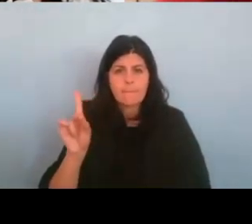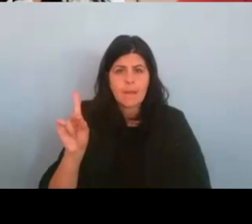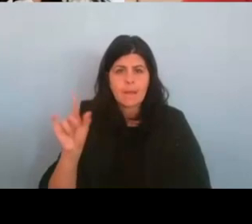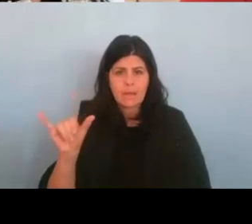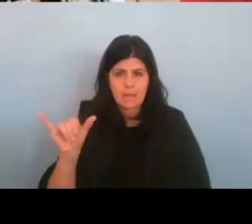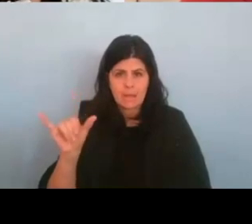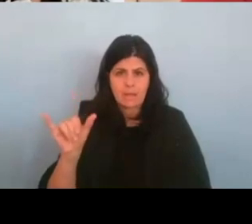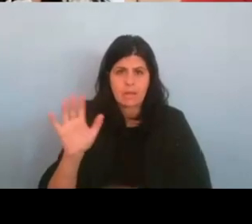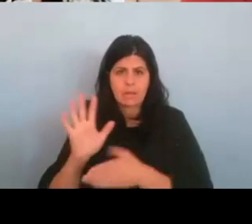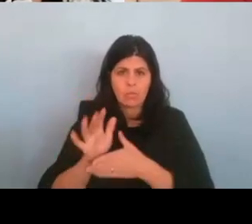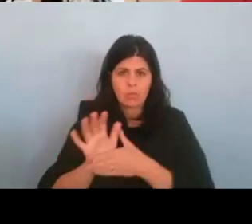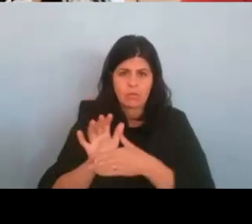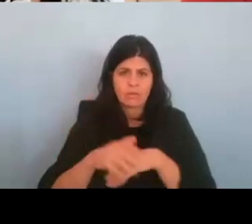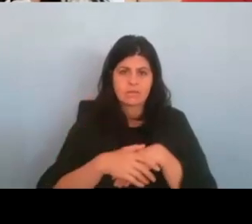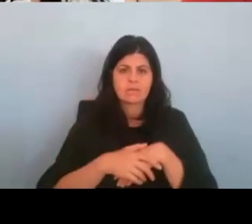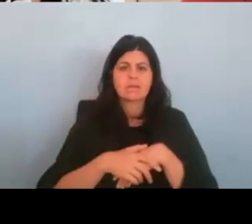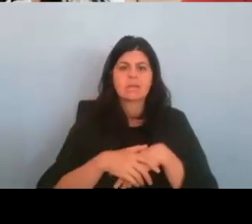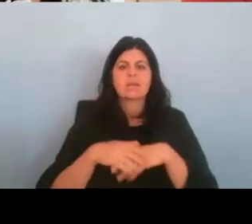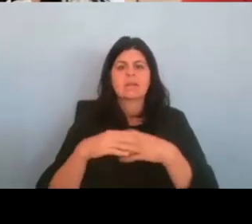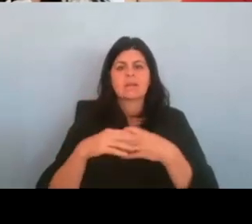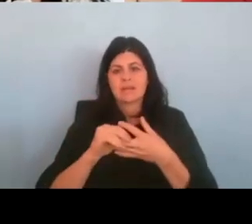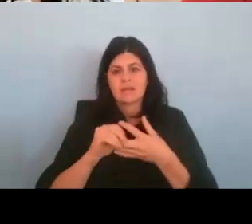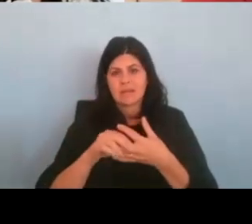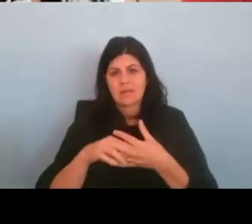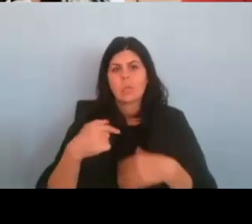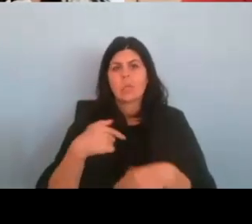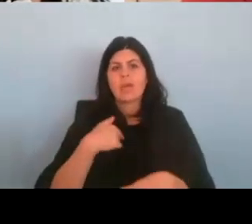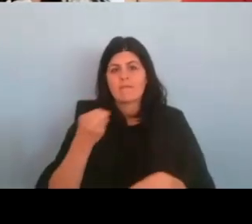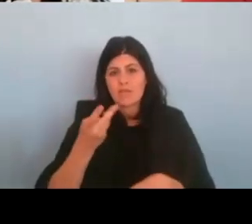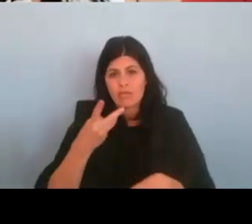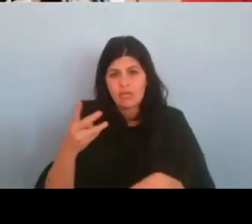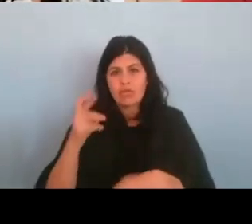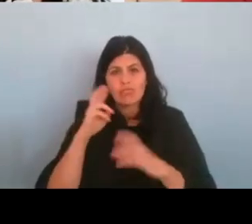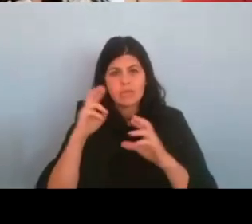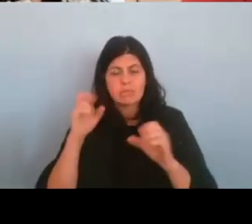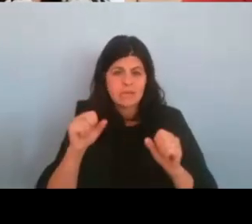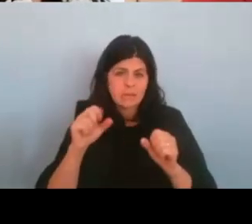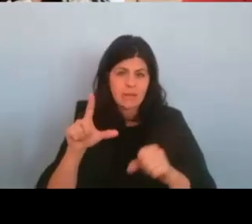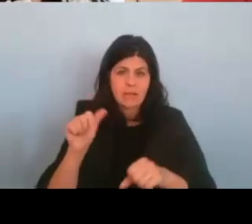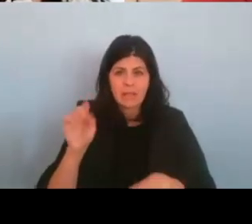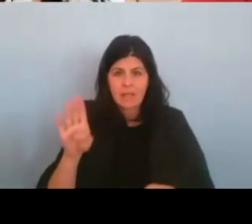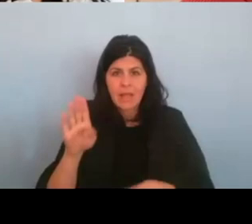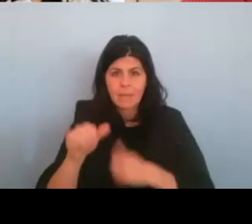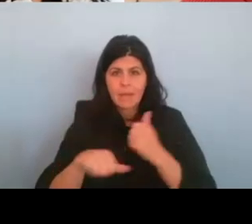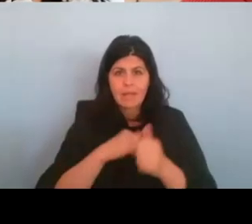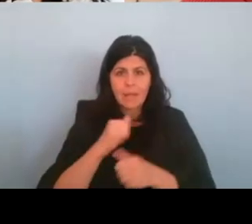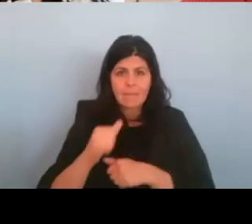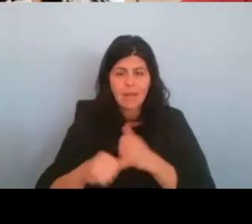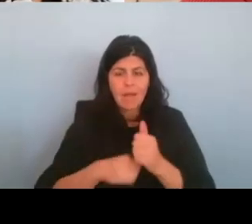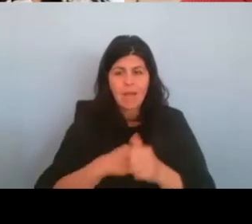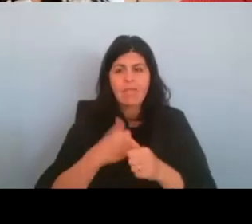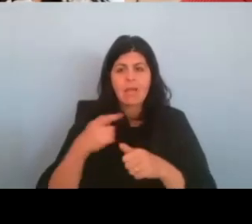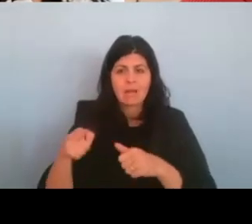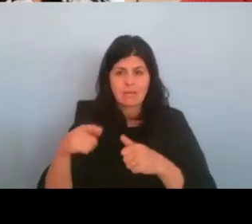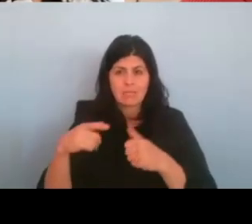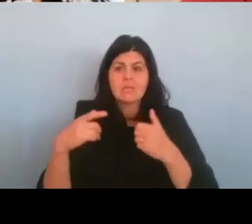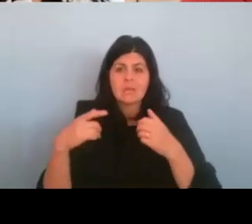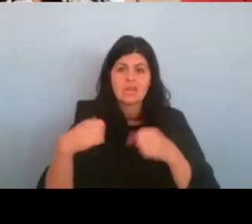we have quite a few respectability lab alumni that actively, uh, create films as well. So it's always fun to